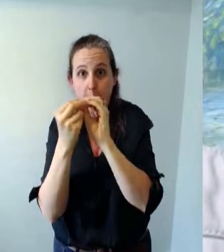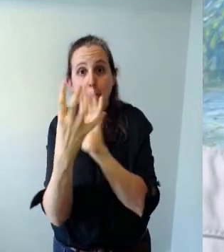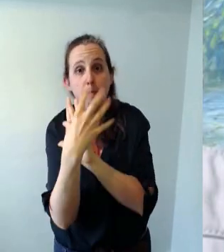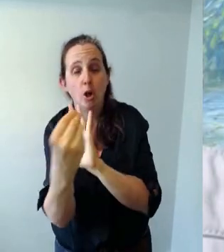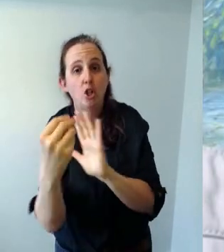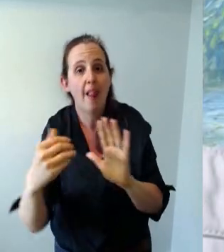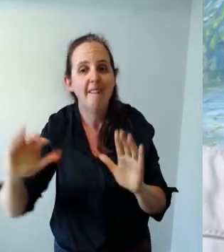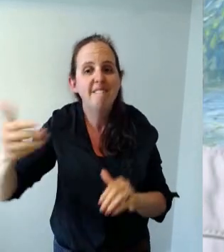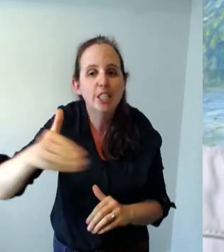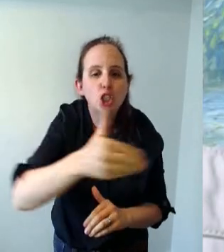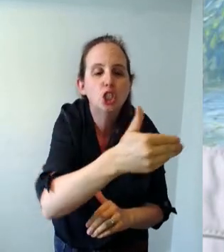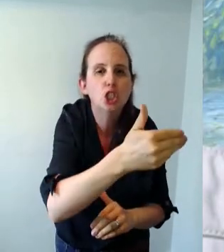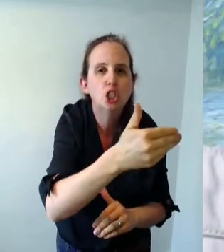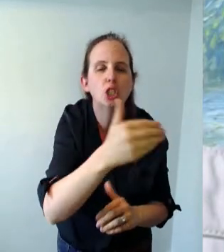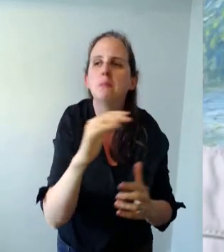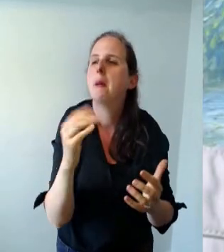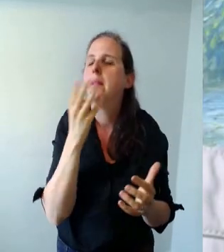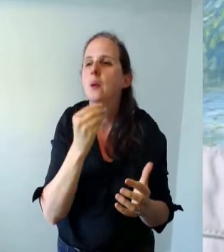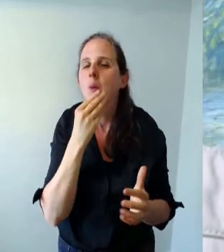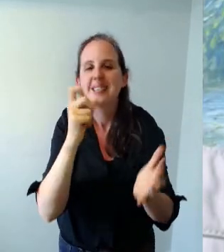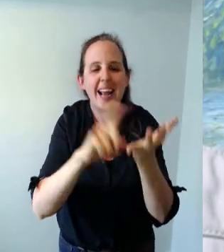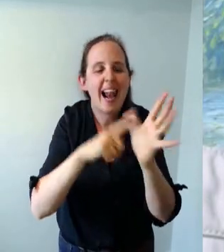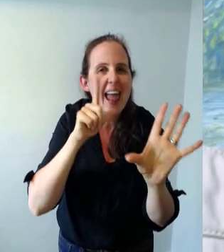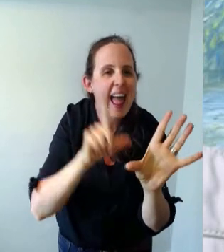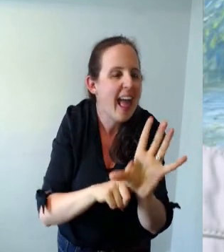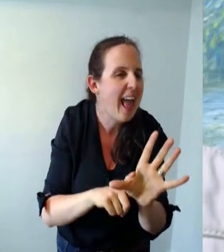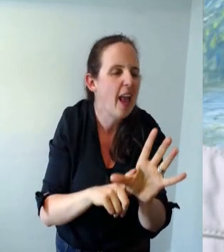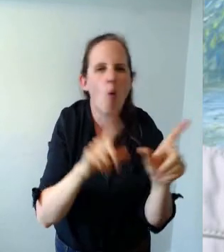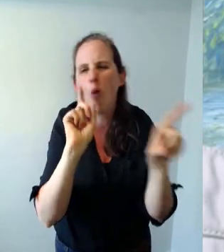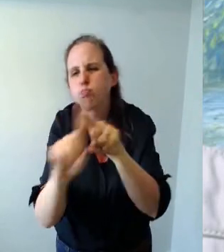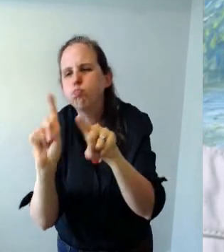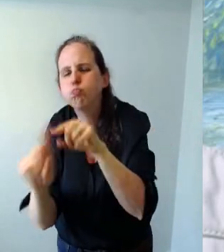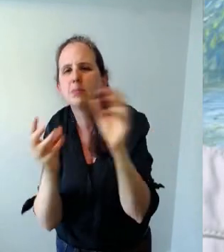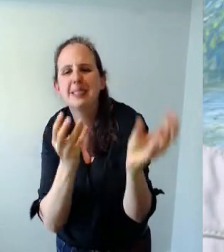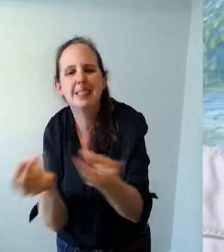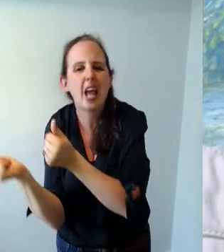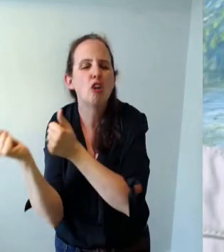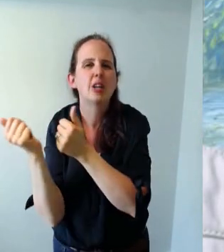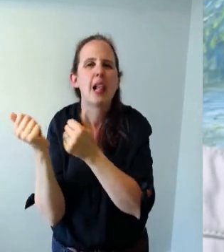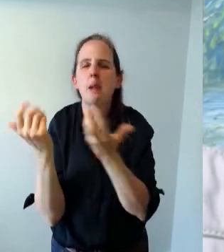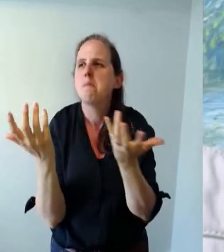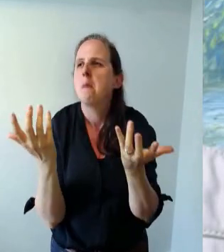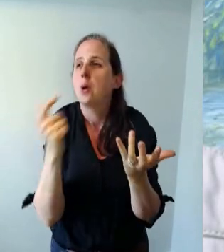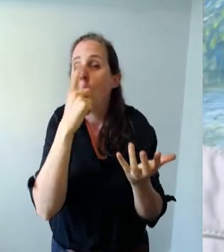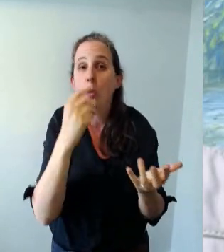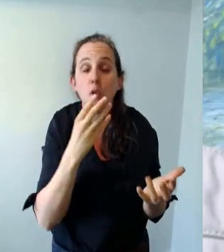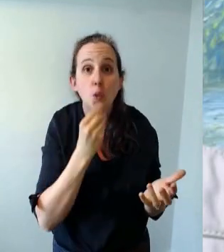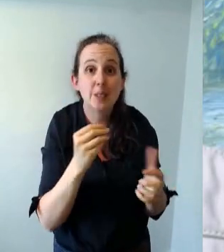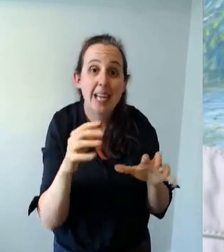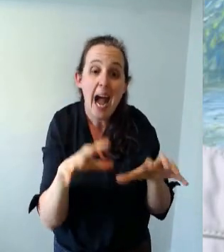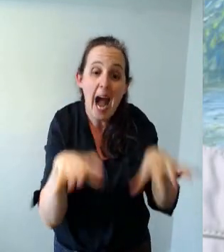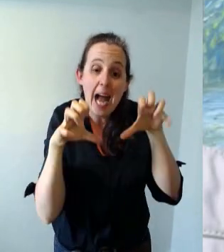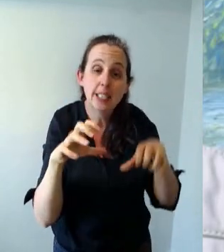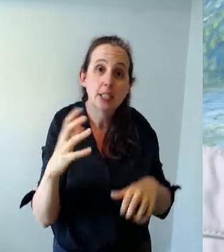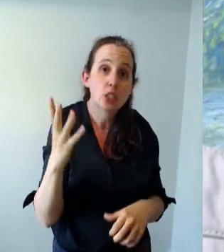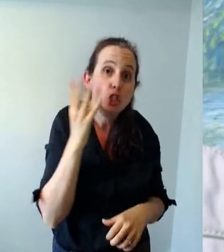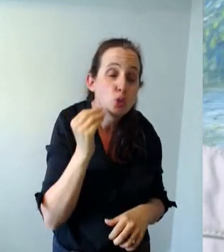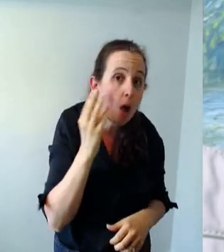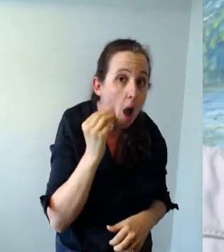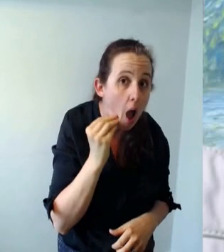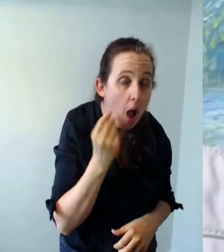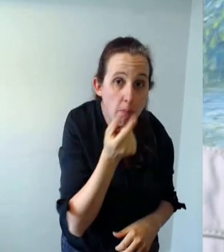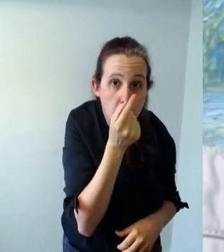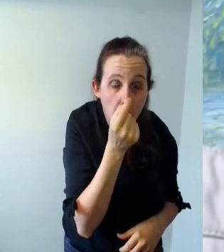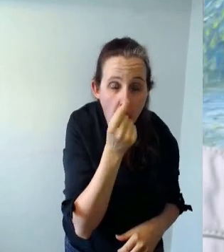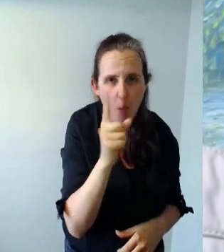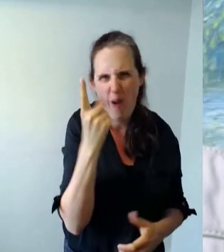air dry clay, FIMO and if you haven't got that even like icing sugar. mean we've got this fantastic lady